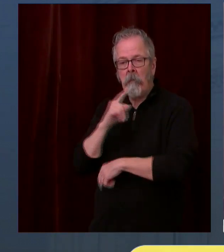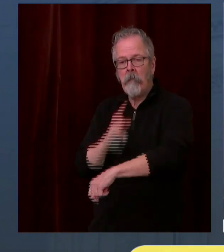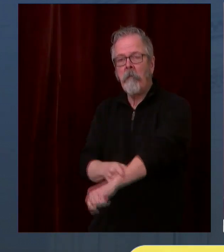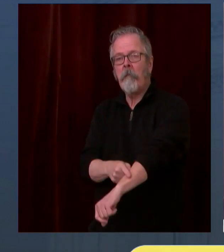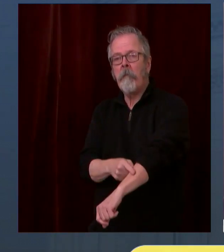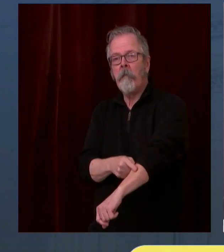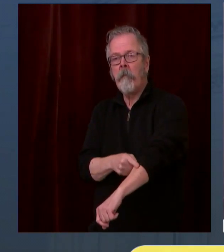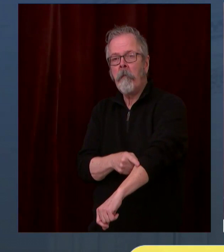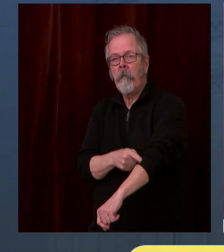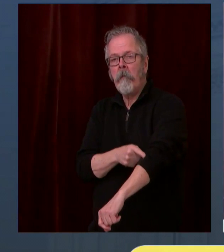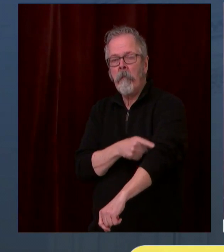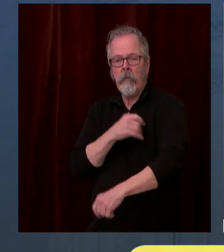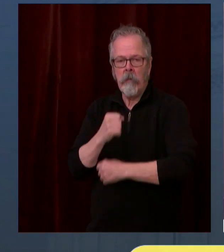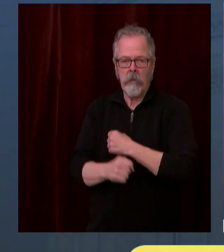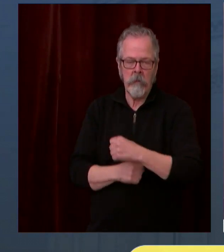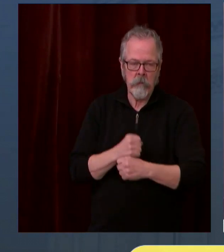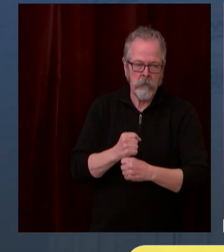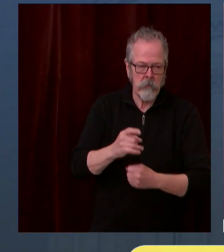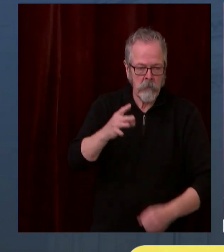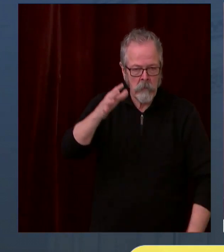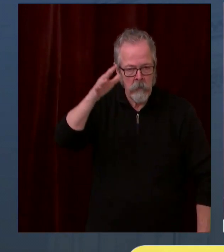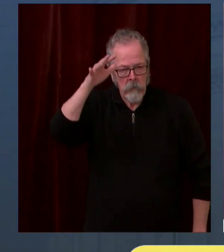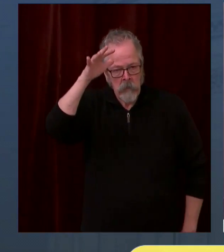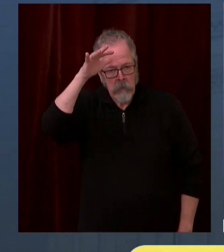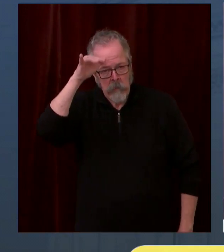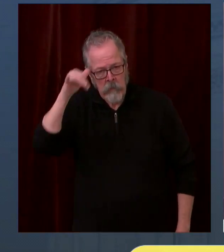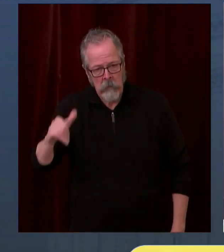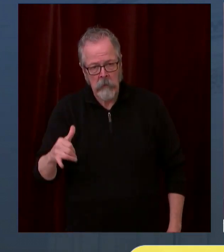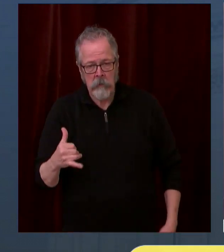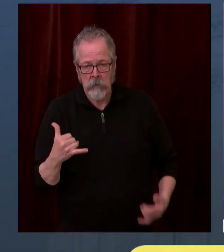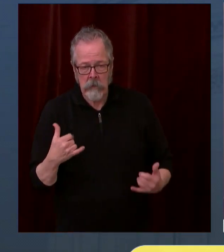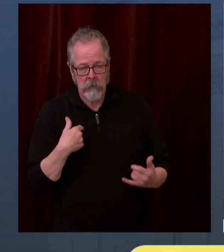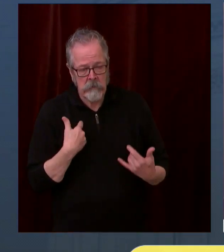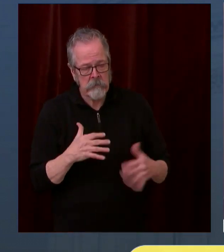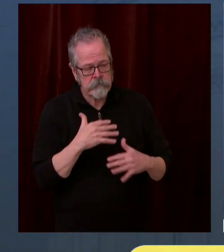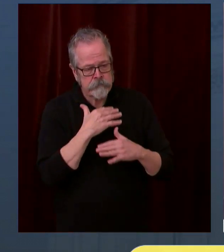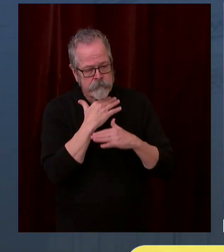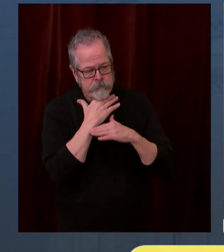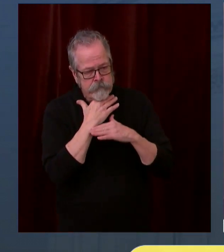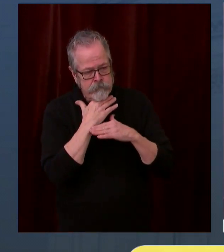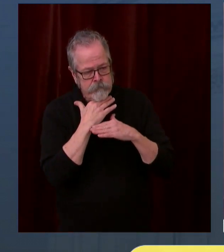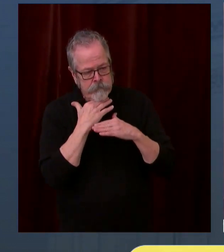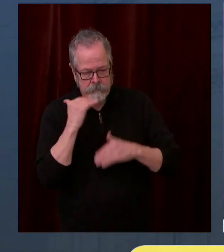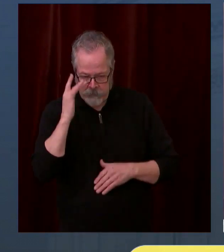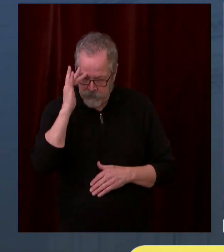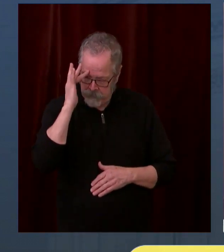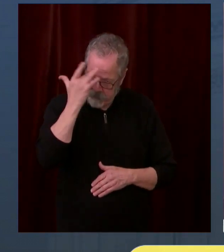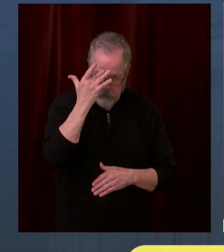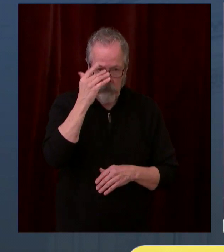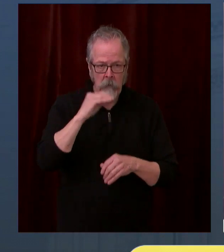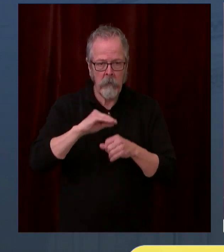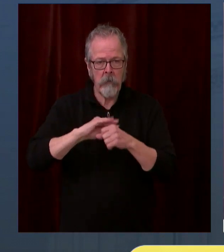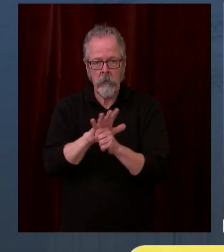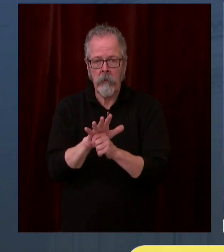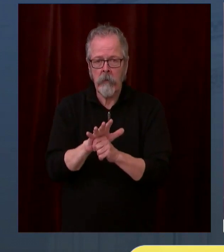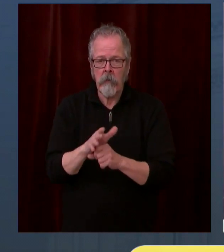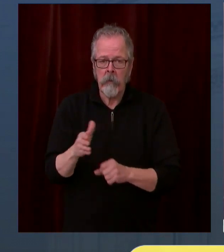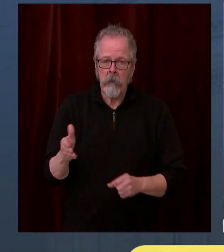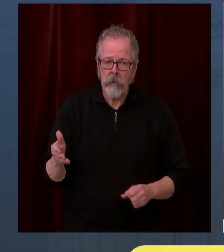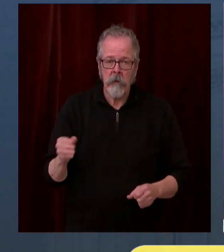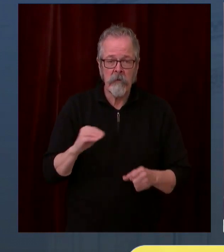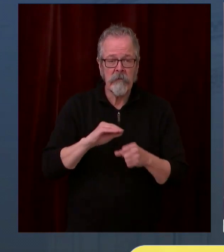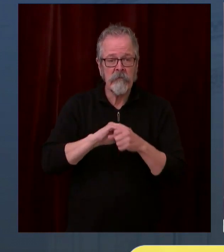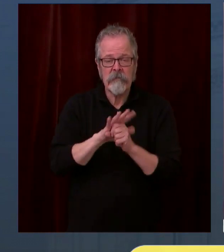We must stay on guard. We must continue to wear our masks, watch our distance, wash our hands,